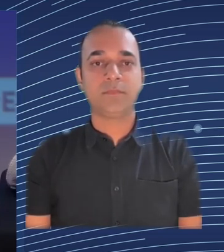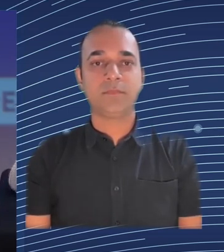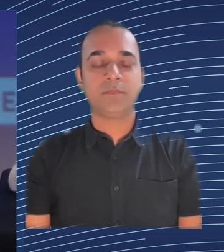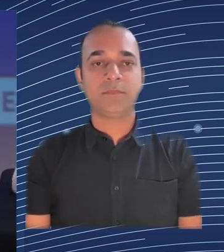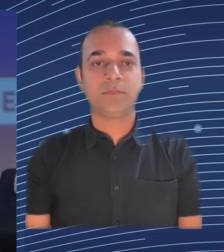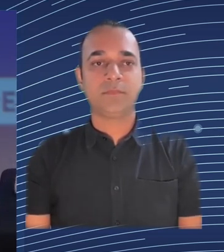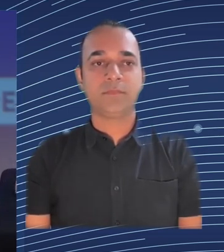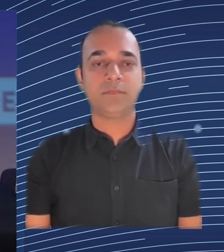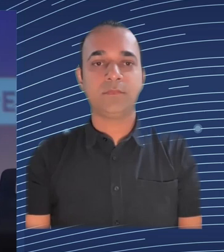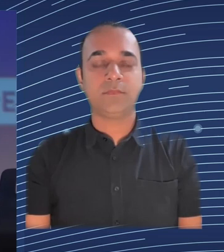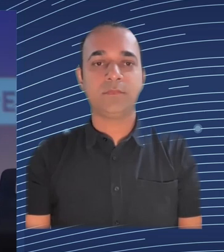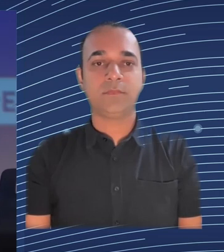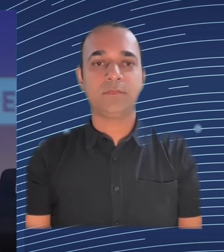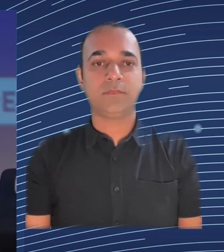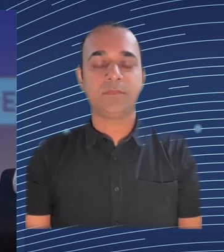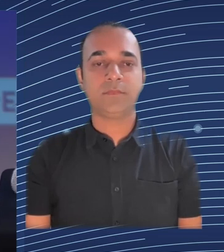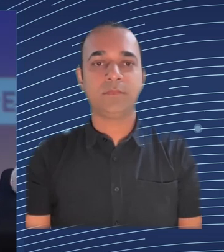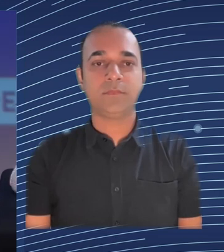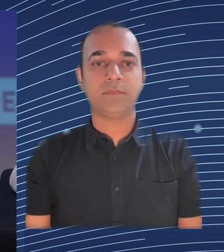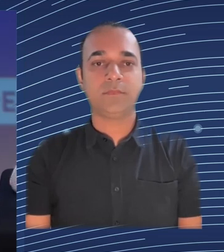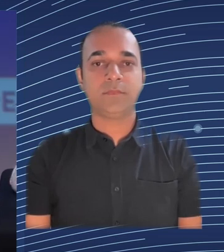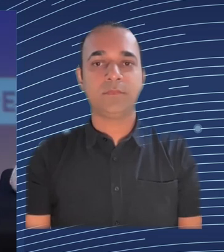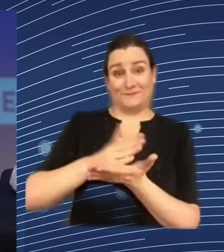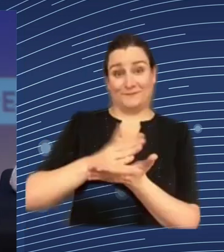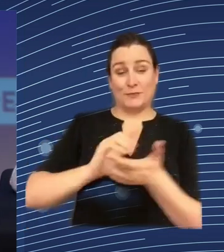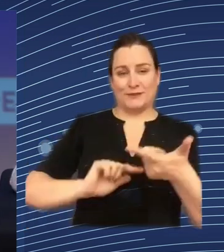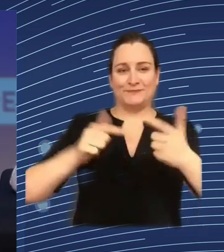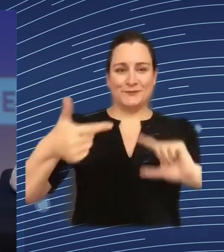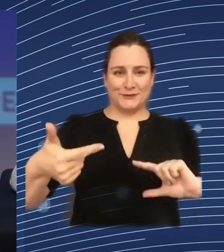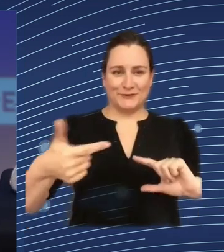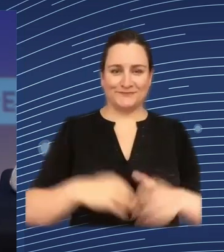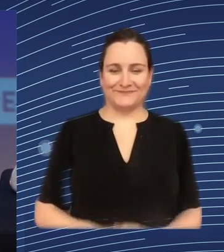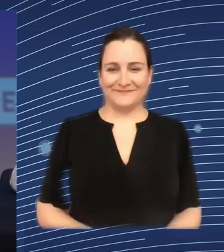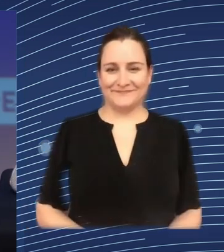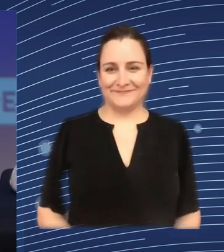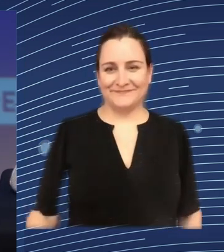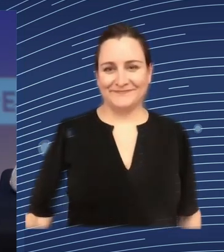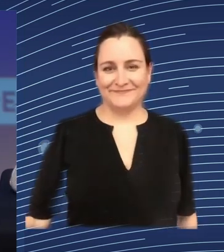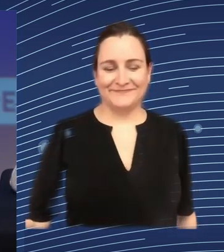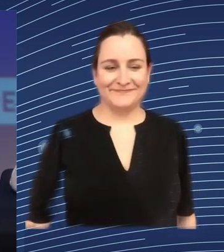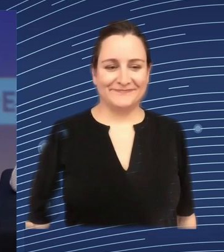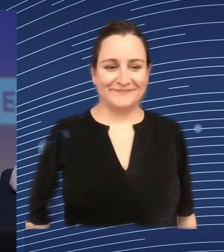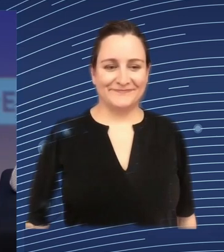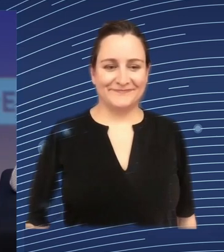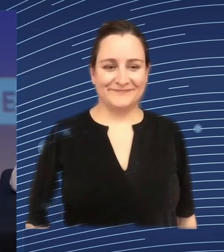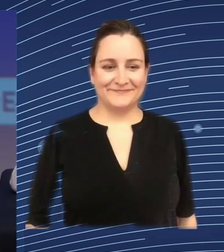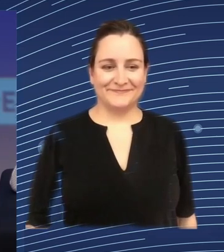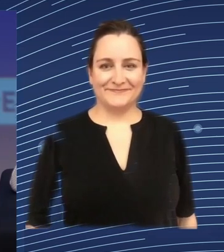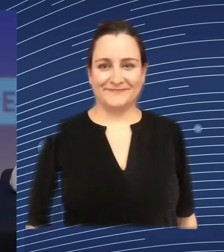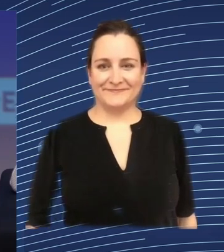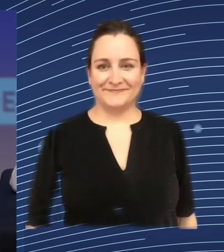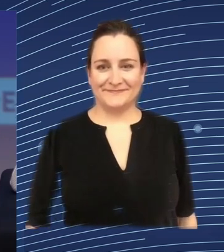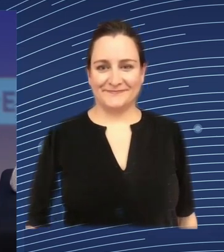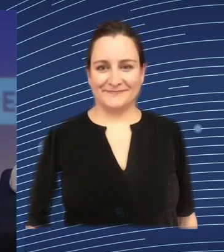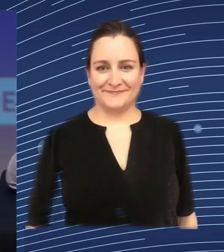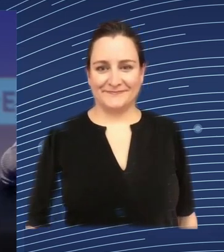the court there are no milder means available available the supervisory authority has appealed against